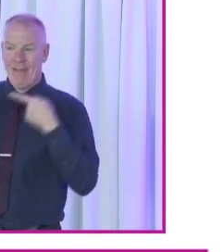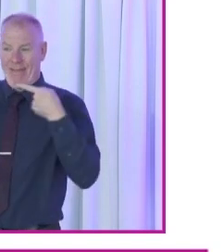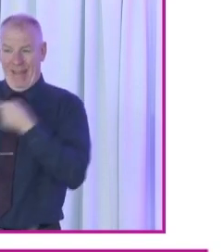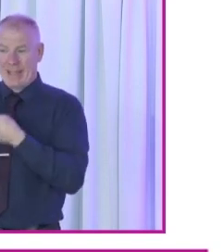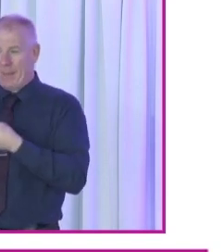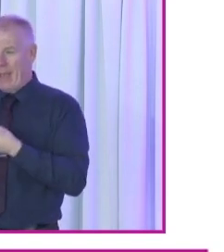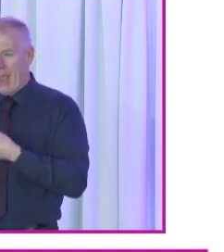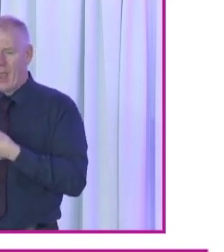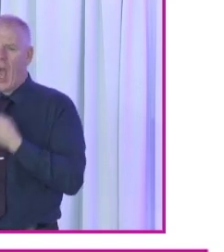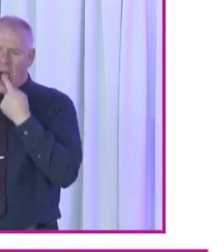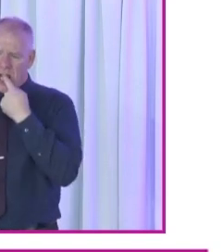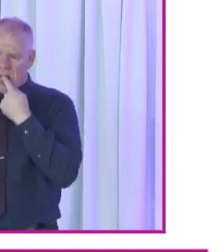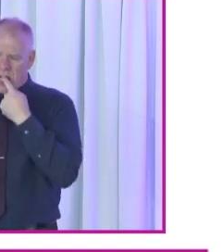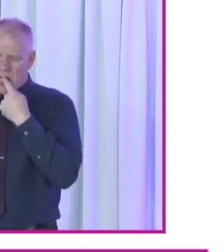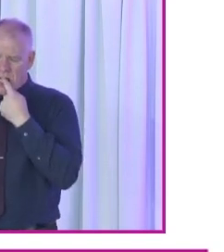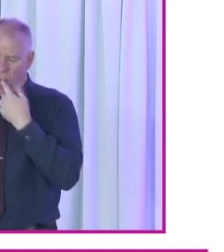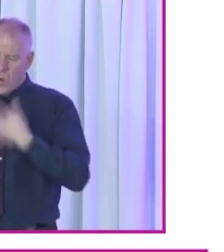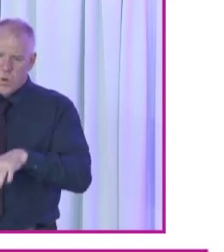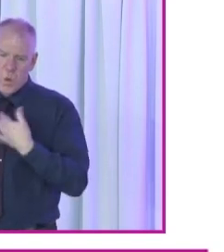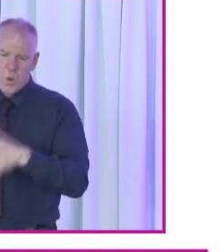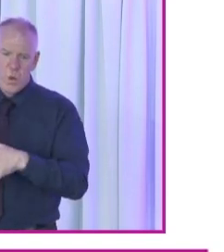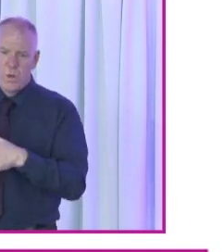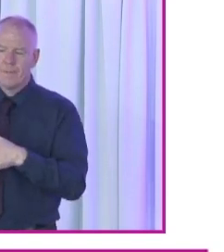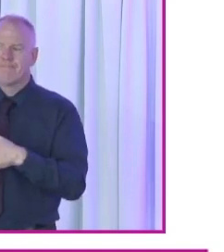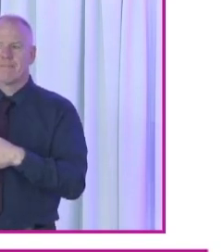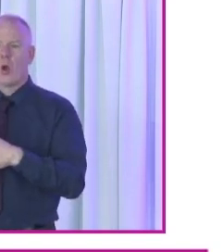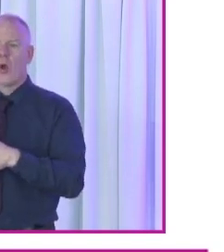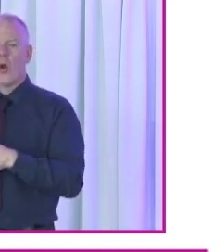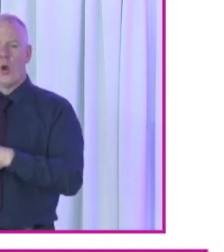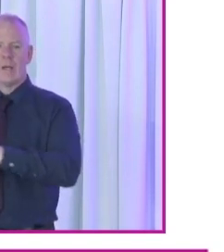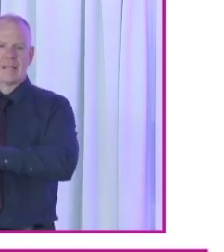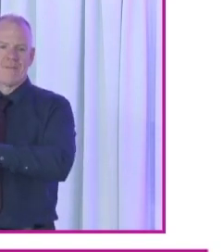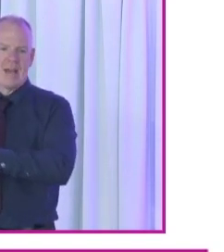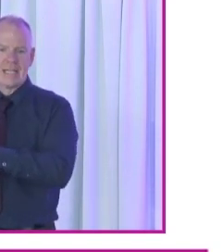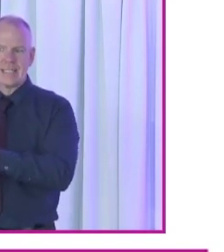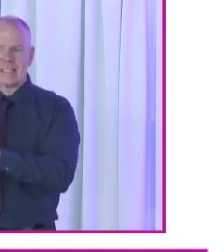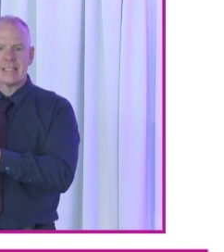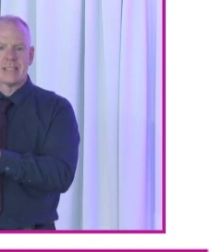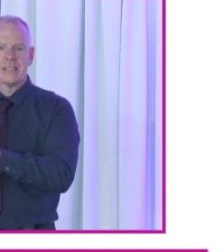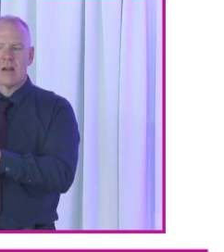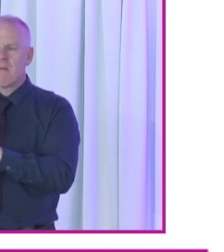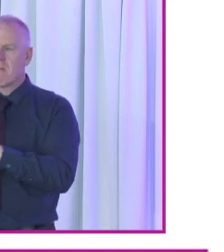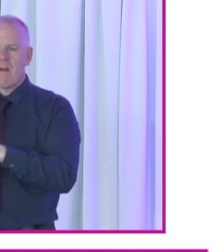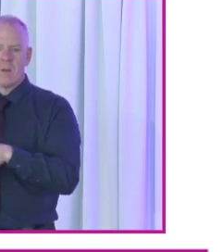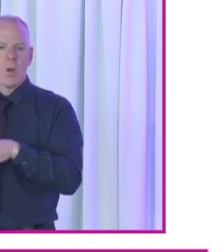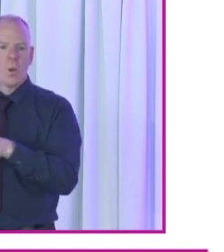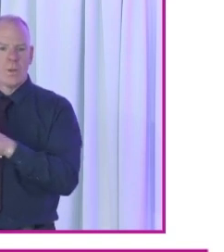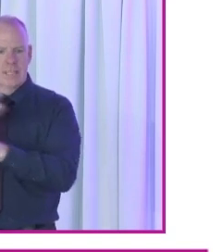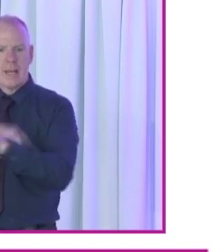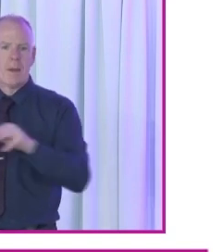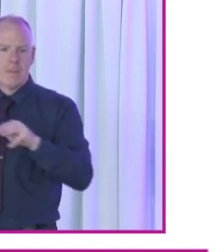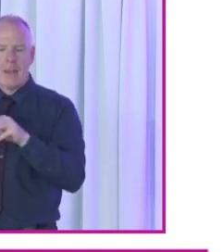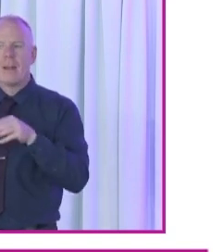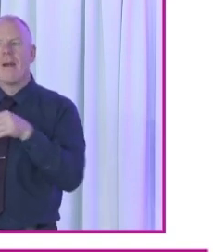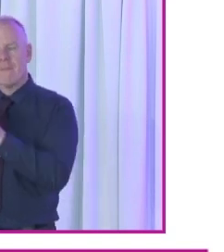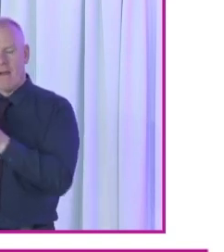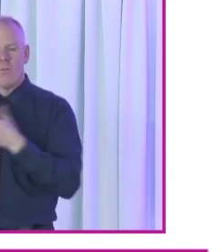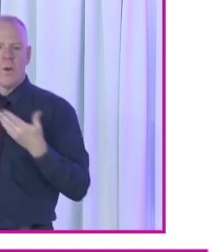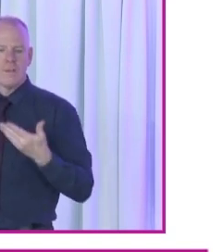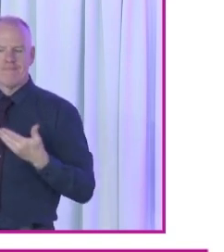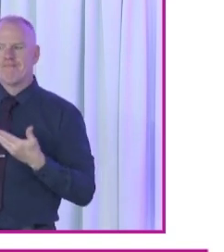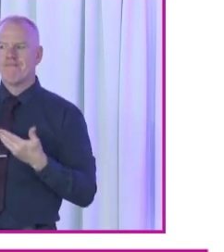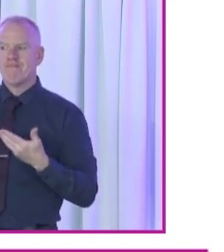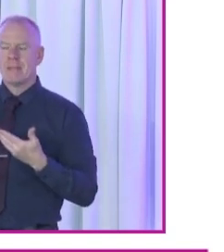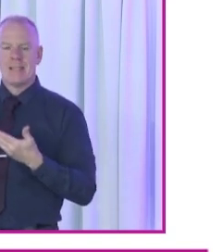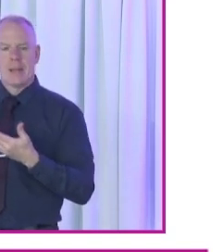is certainly is one of the unintended consequences of not including disabled people involved in